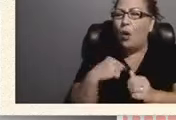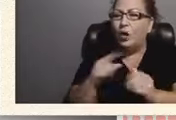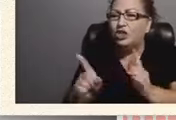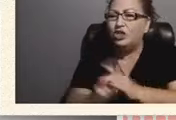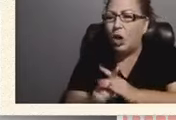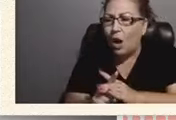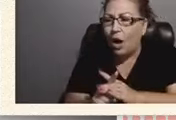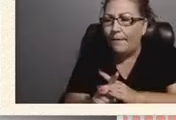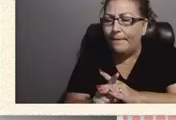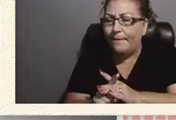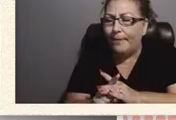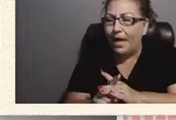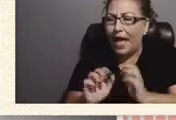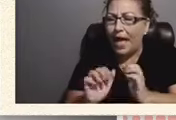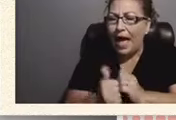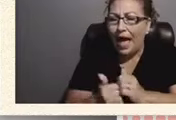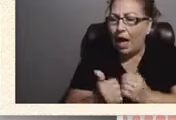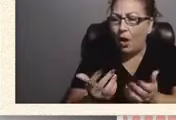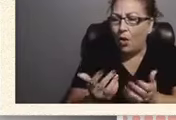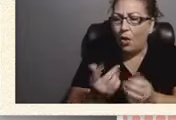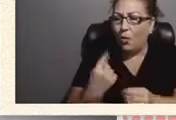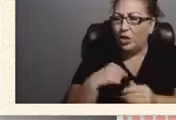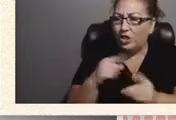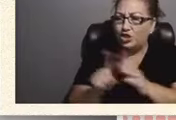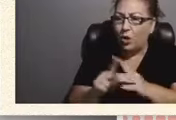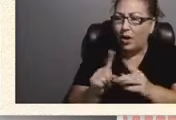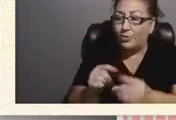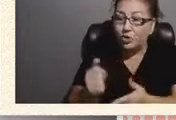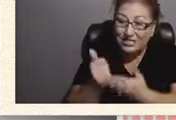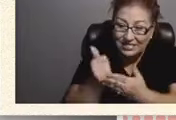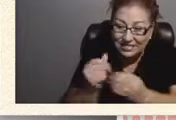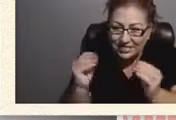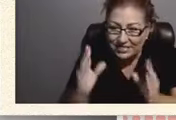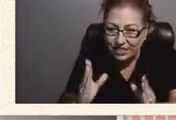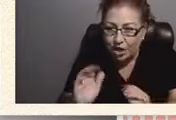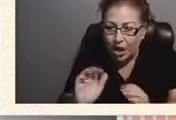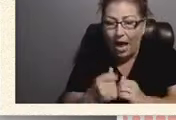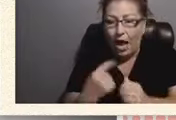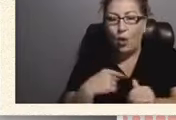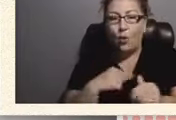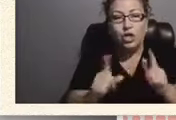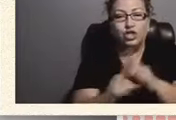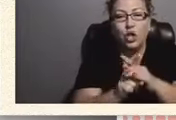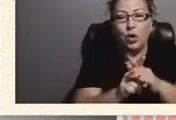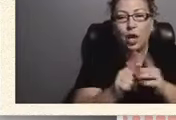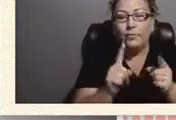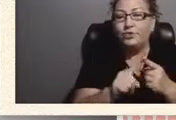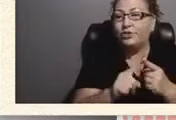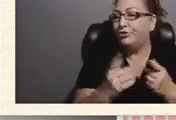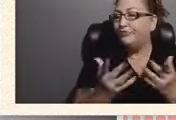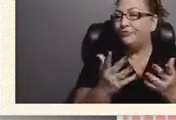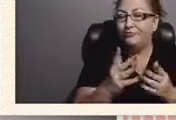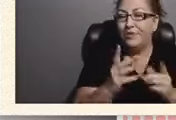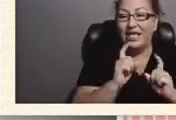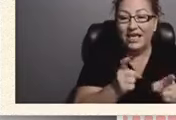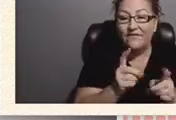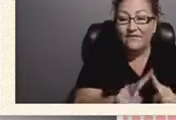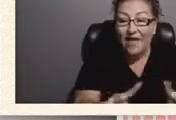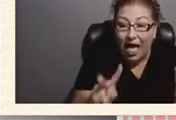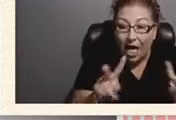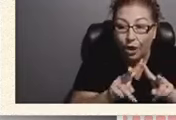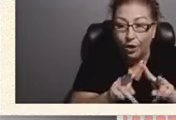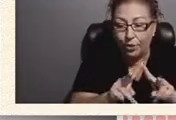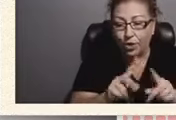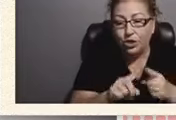How are we showing up to assist the teachers? How are we showing up to give value to our